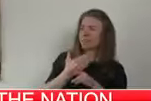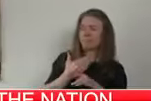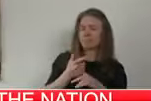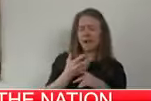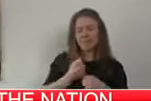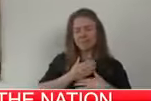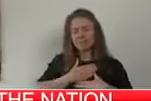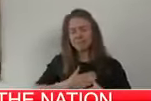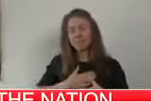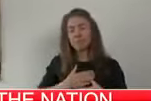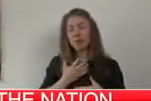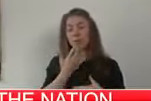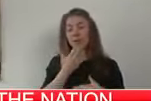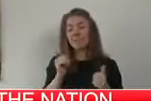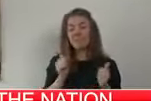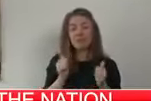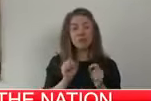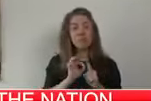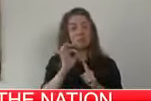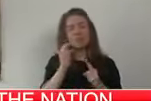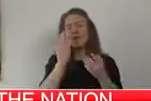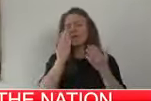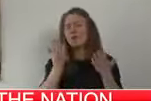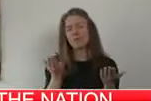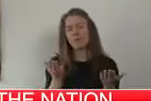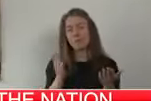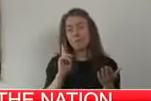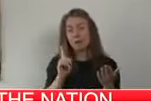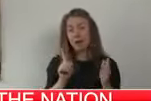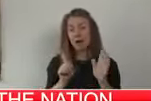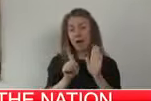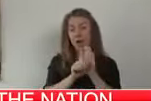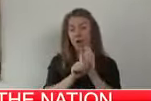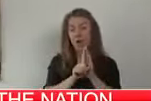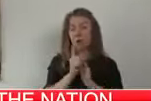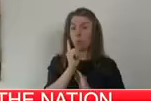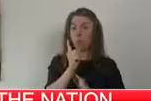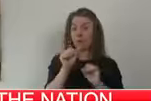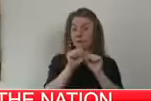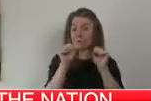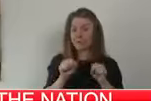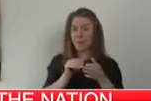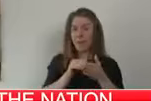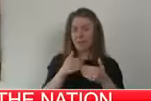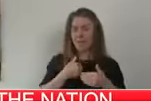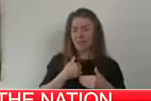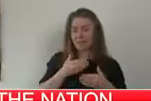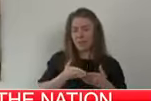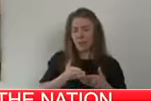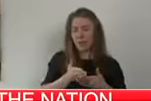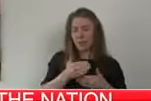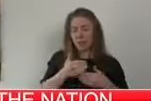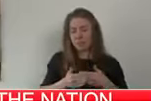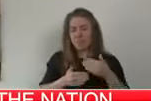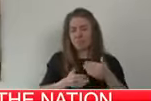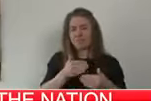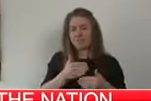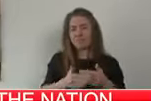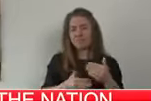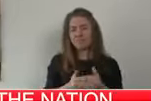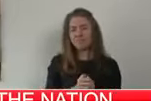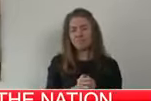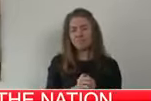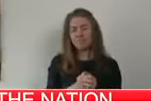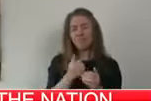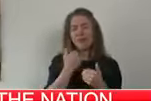end. This Alert System is designed to help us through that. So please do stay tuned and we will share daily